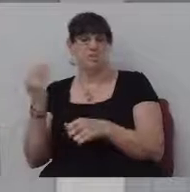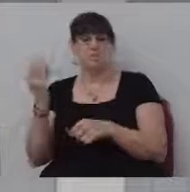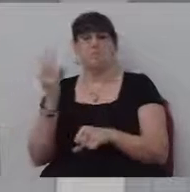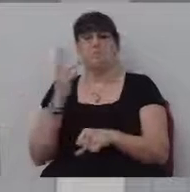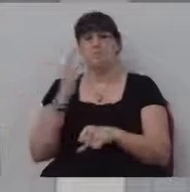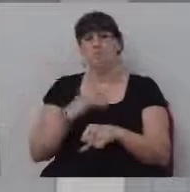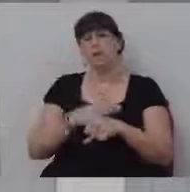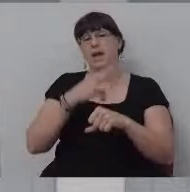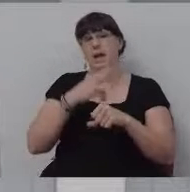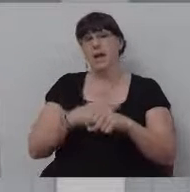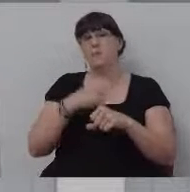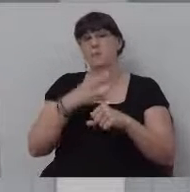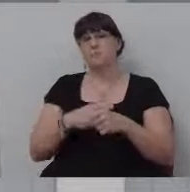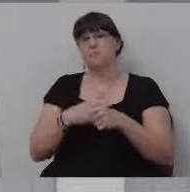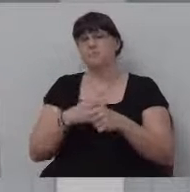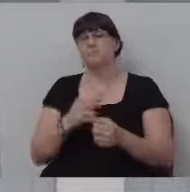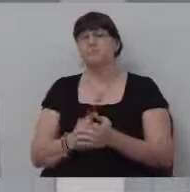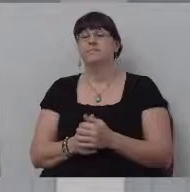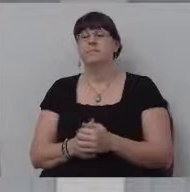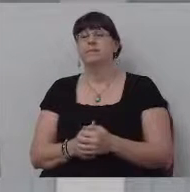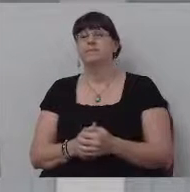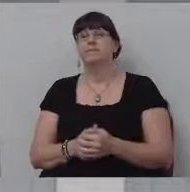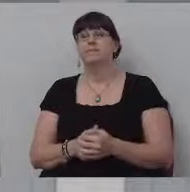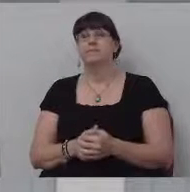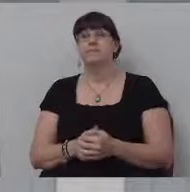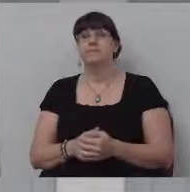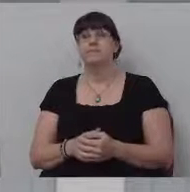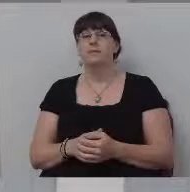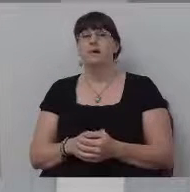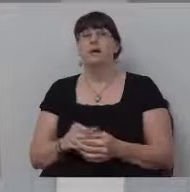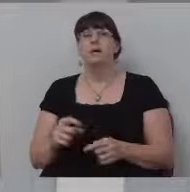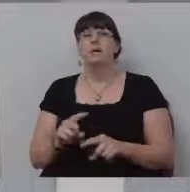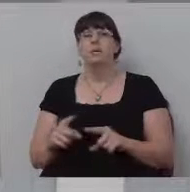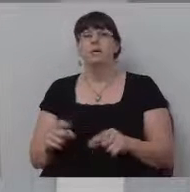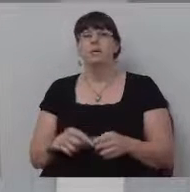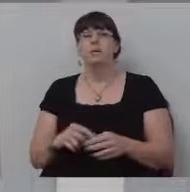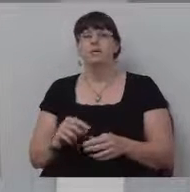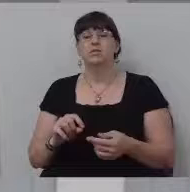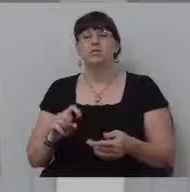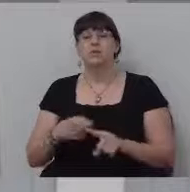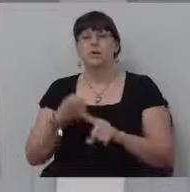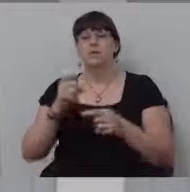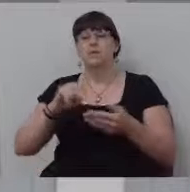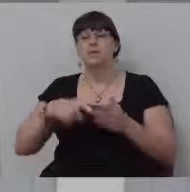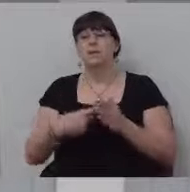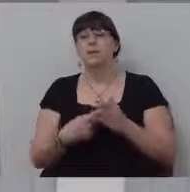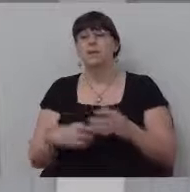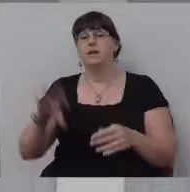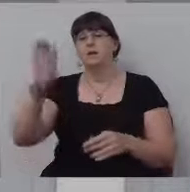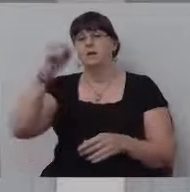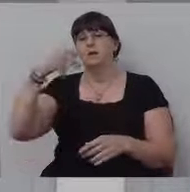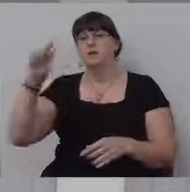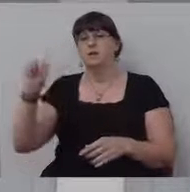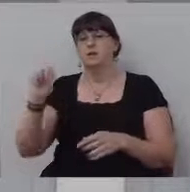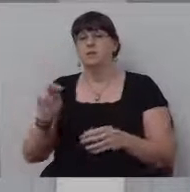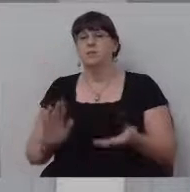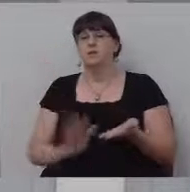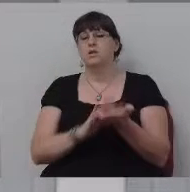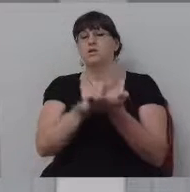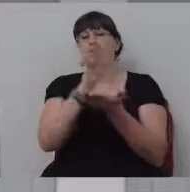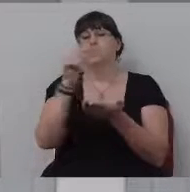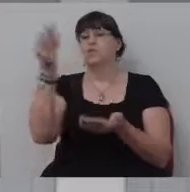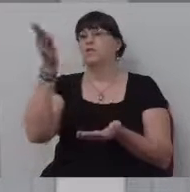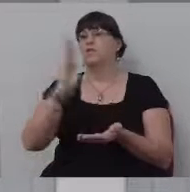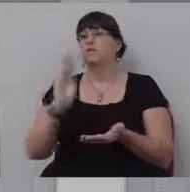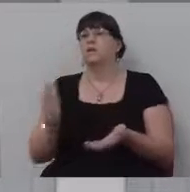major thing in our lives, our spiritual life. So there's, right off the bat, Solomon glorifies God. He gives his life to the